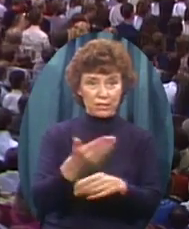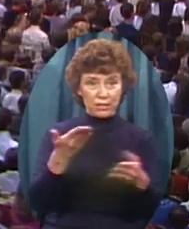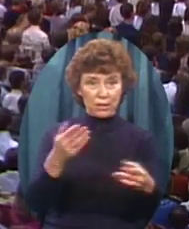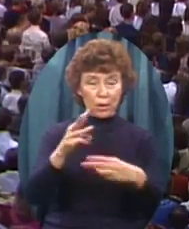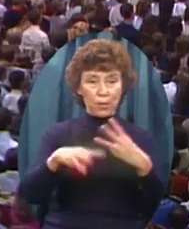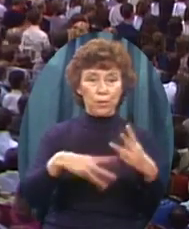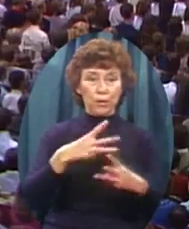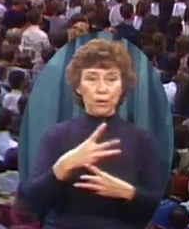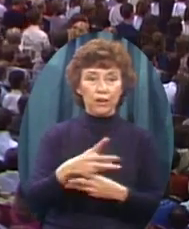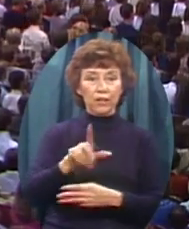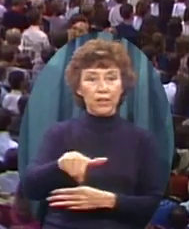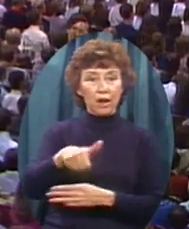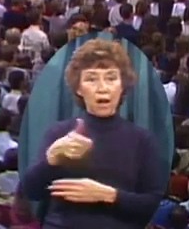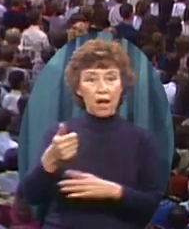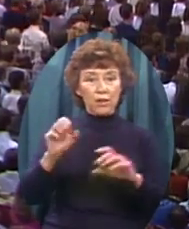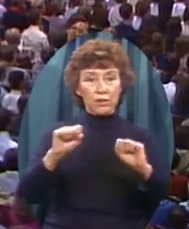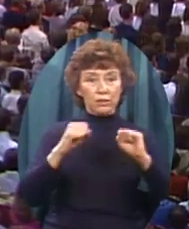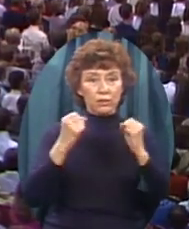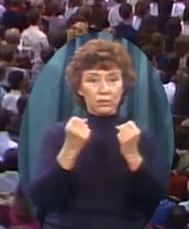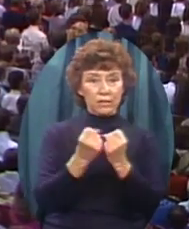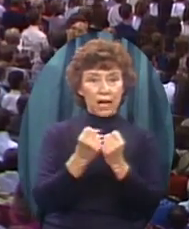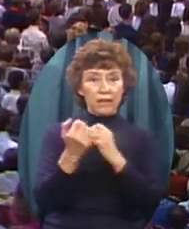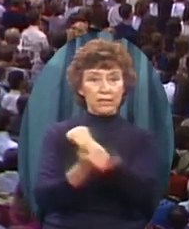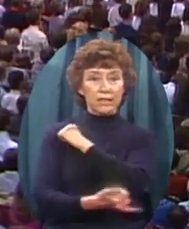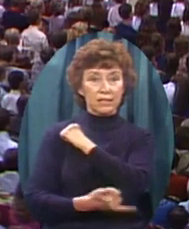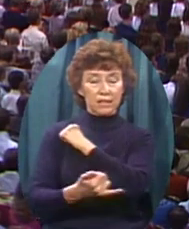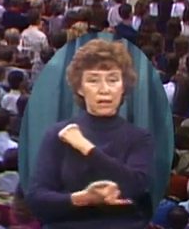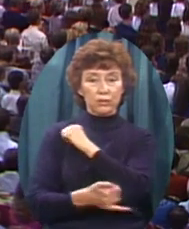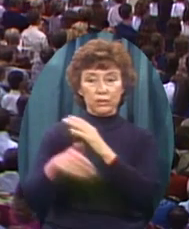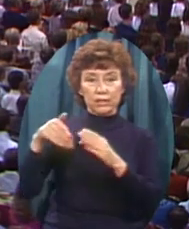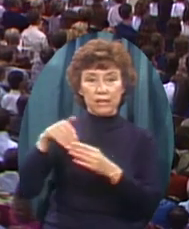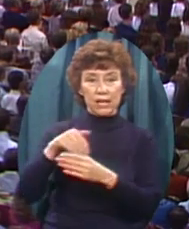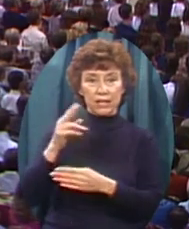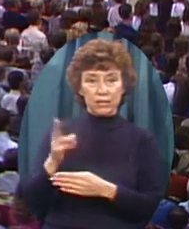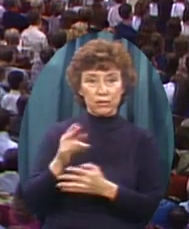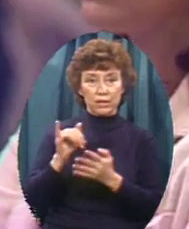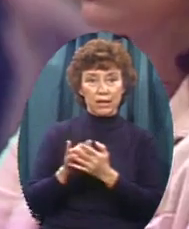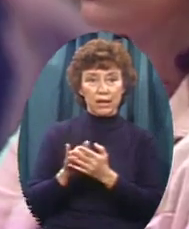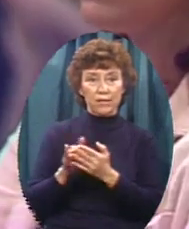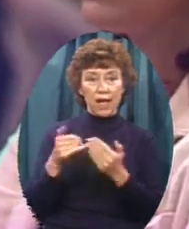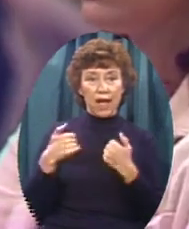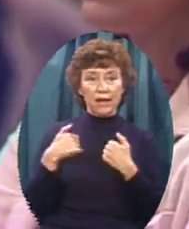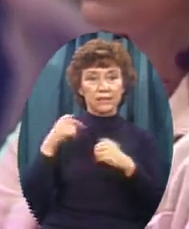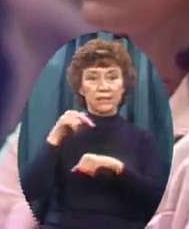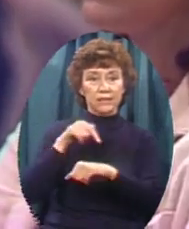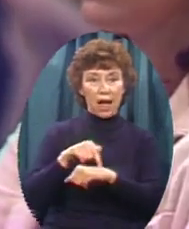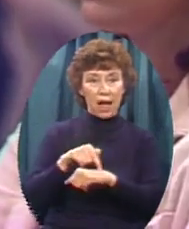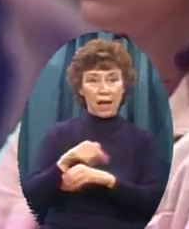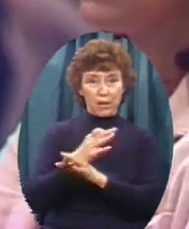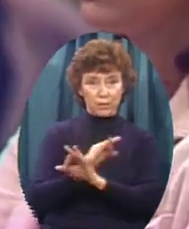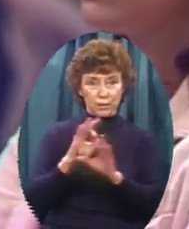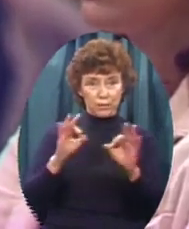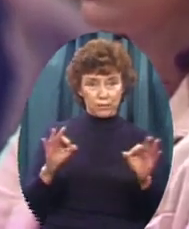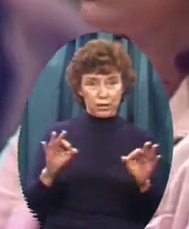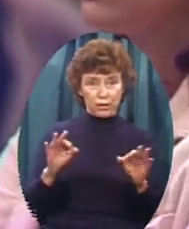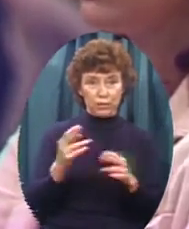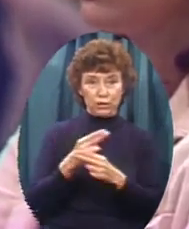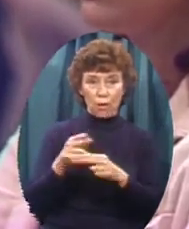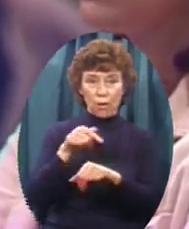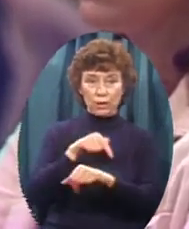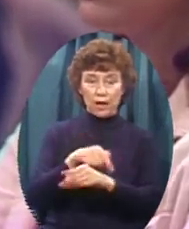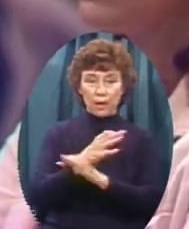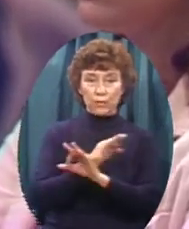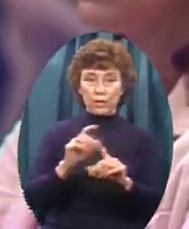There are other societies Of course In history That have had Seasons Of freedom But we have had Now two